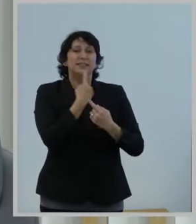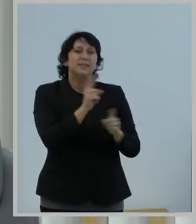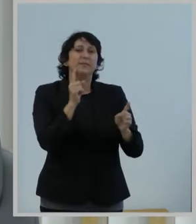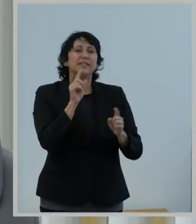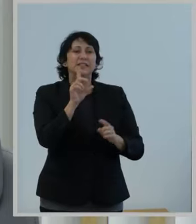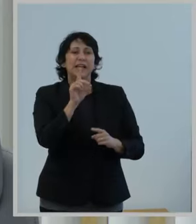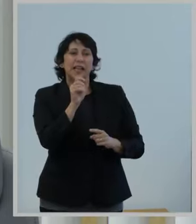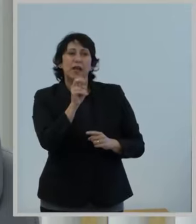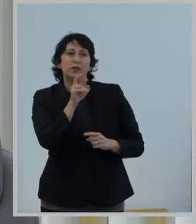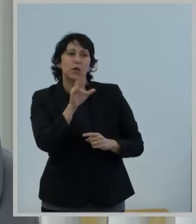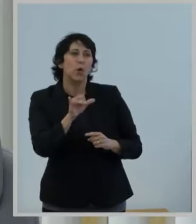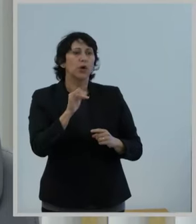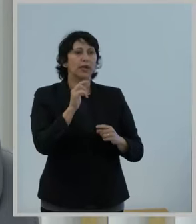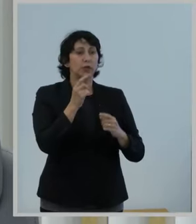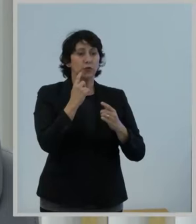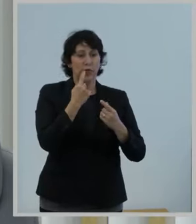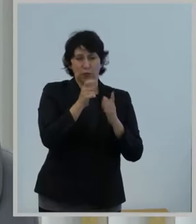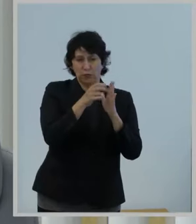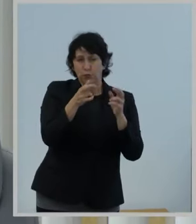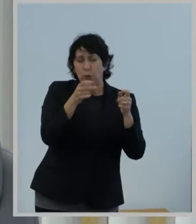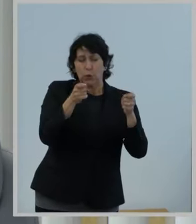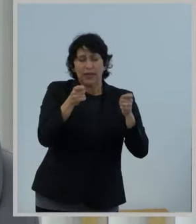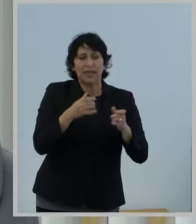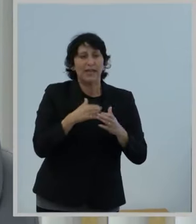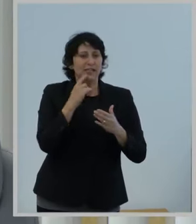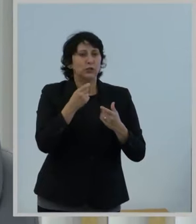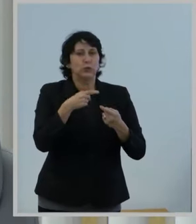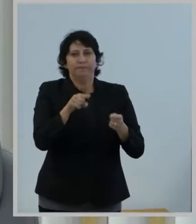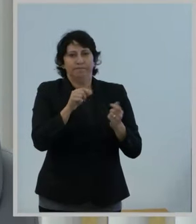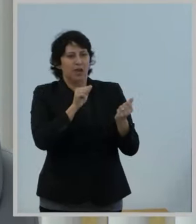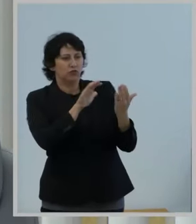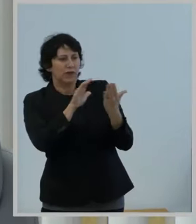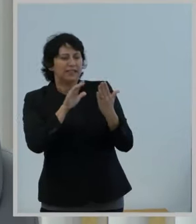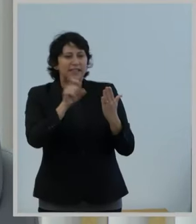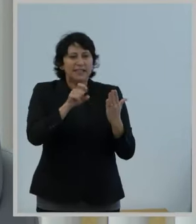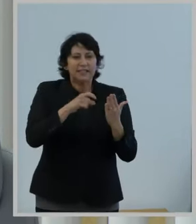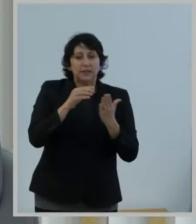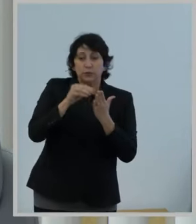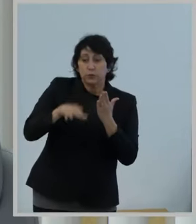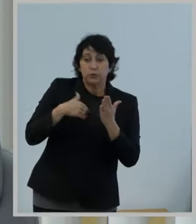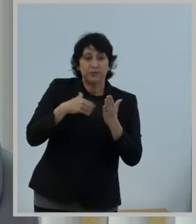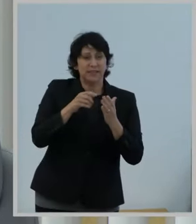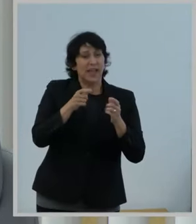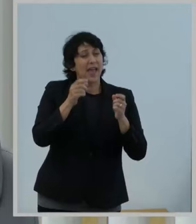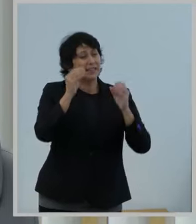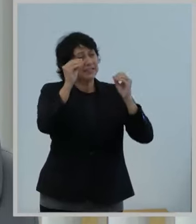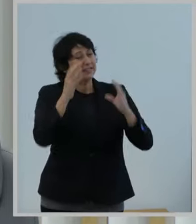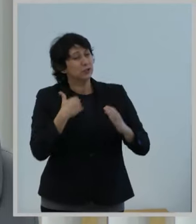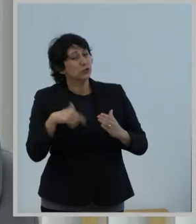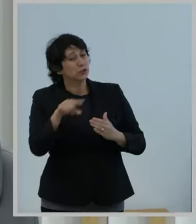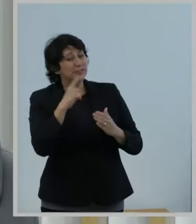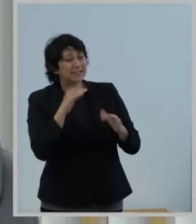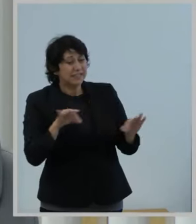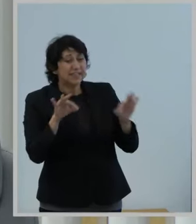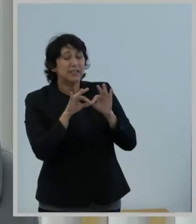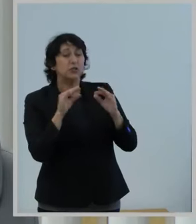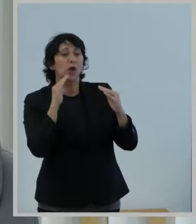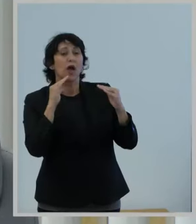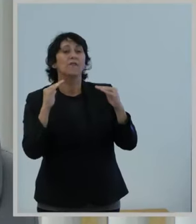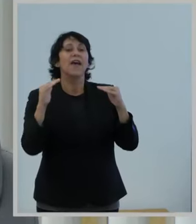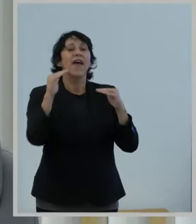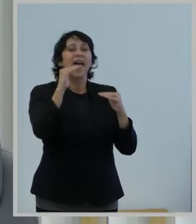important piece of the puzzle to address the needs of students and teachers through the E-rate program. This is an issue of equity.